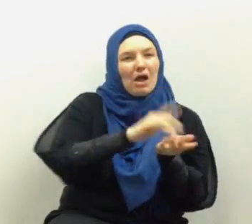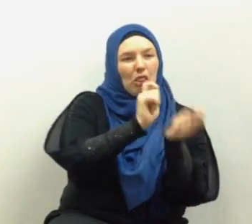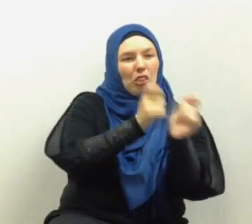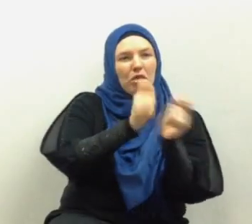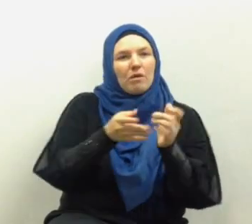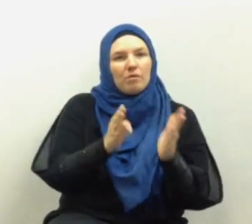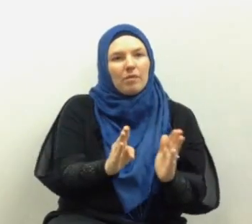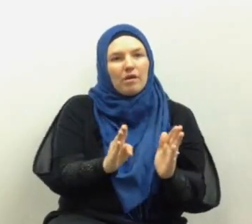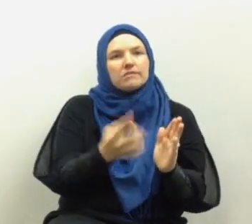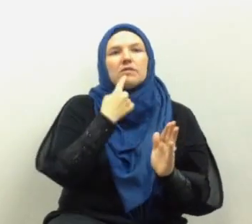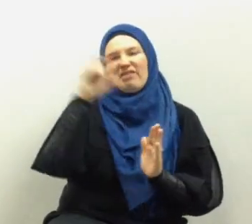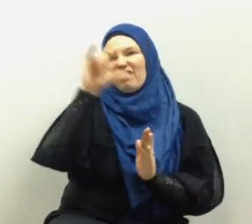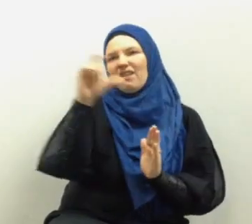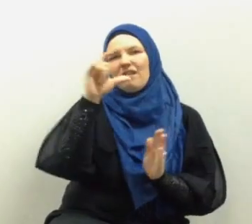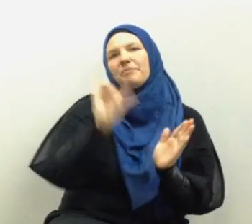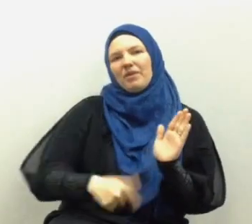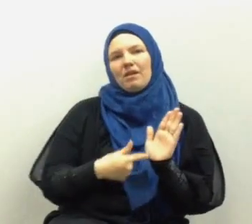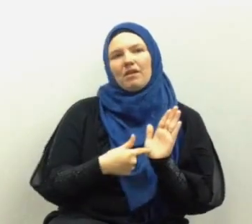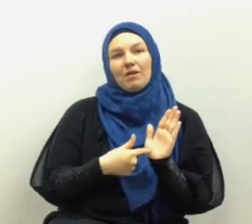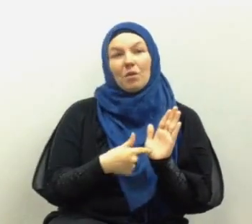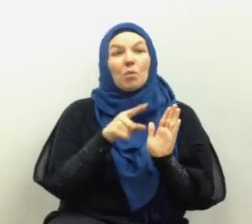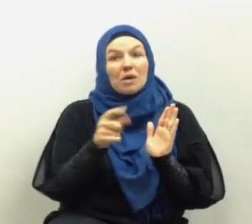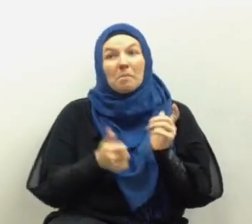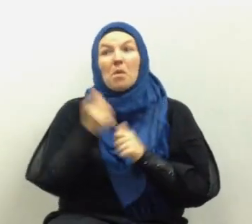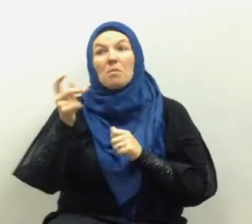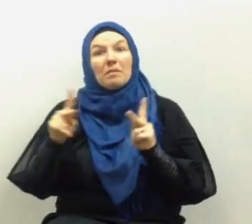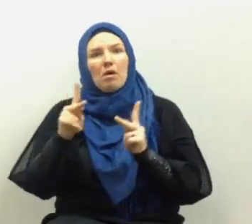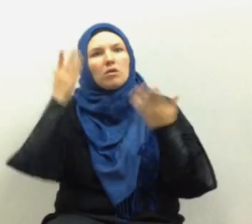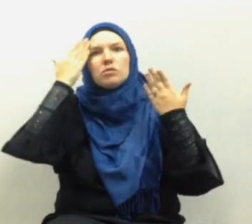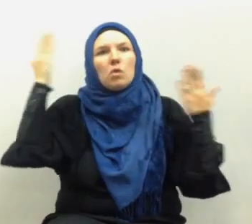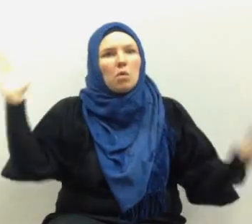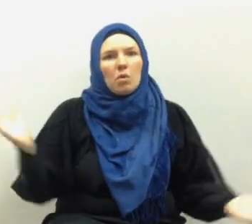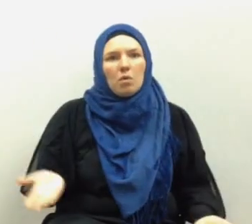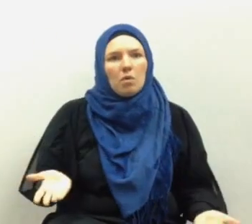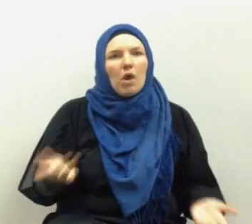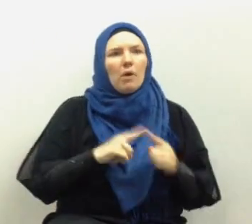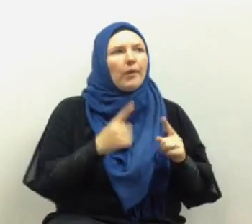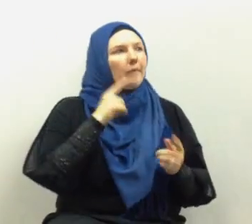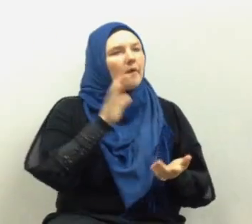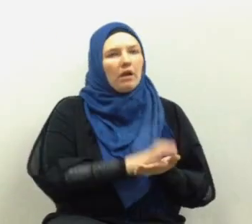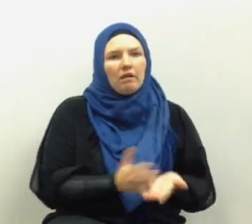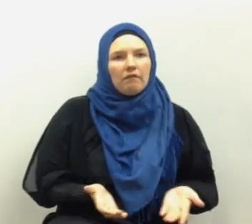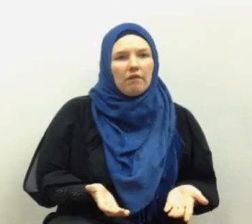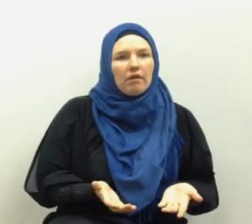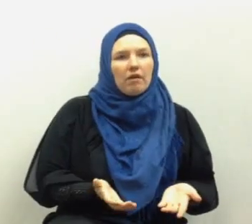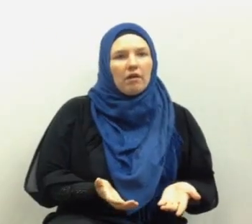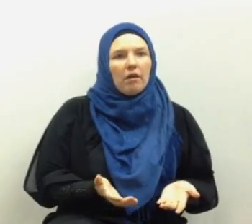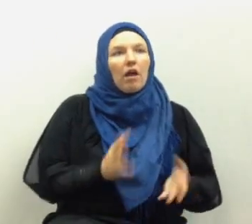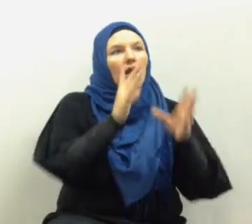also islam which you know it is not but we hear their voices